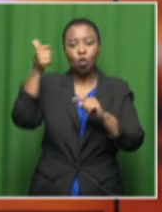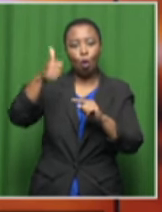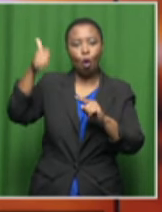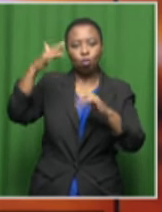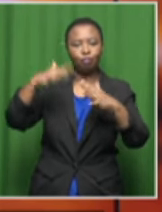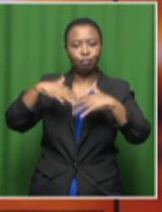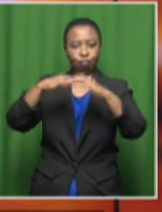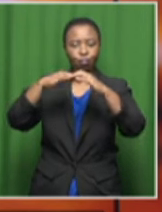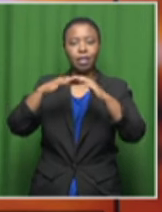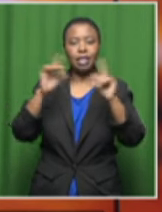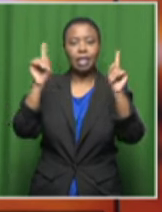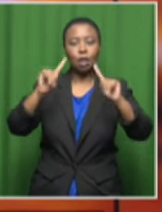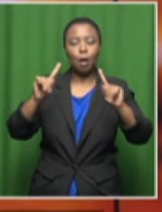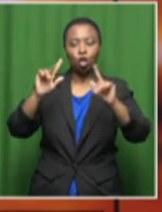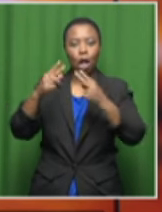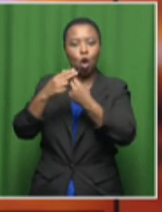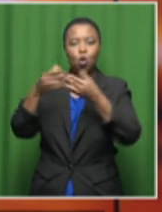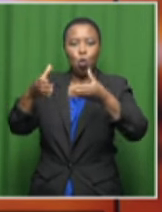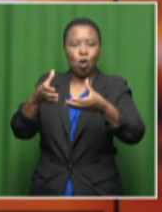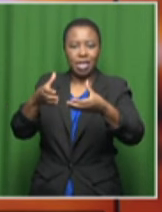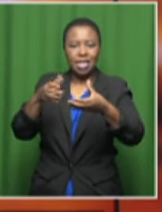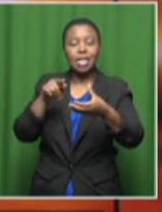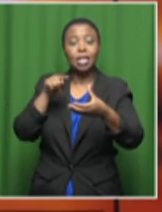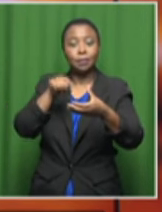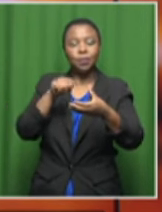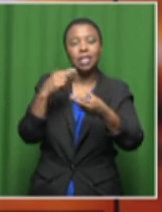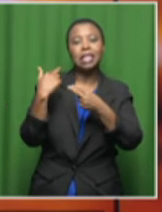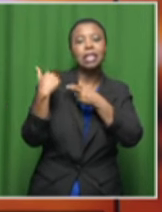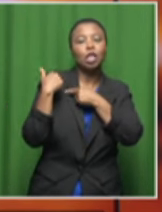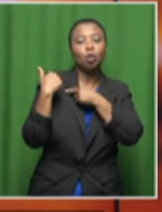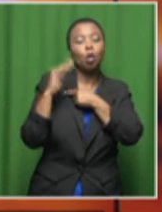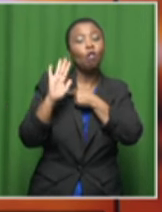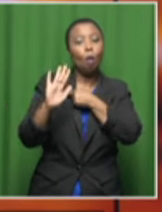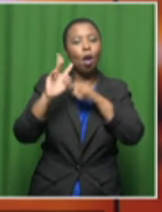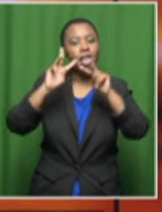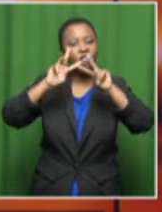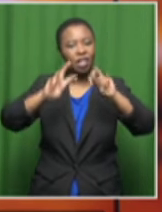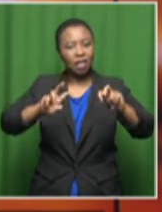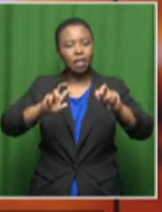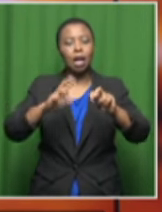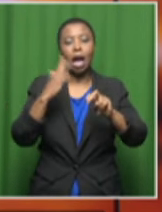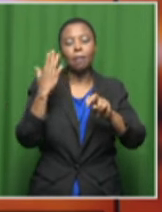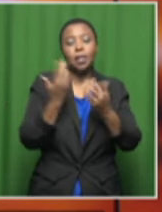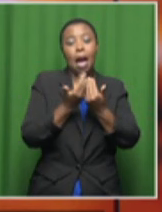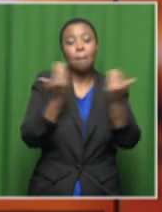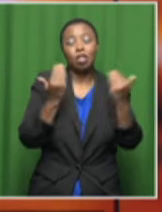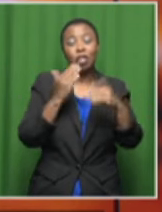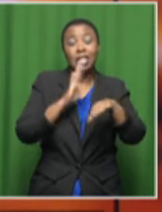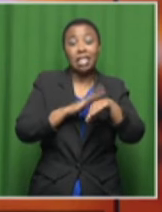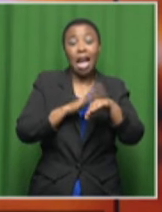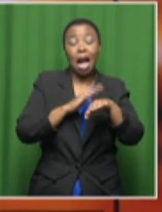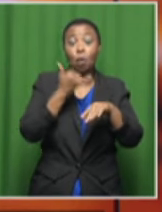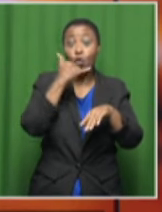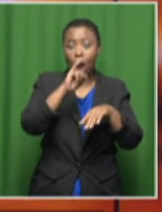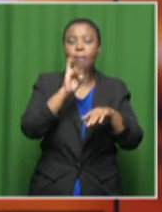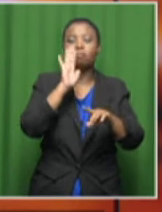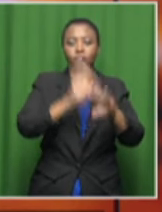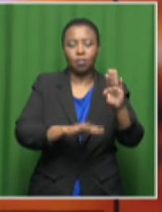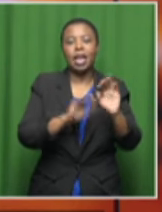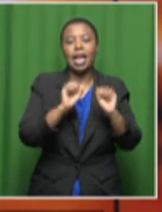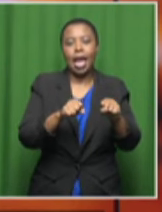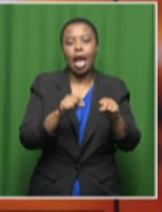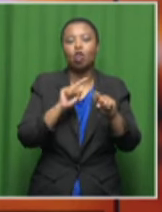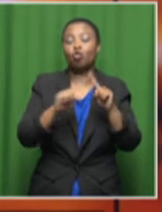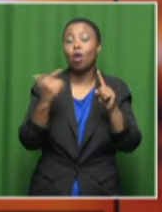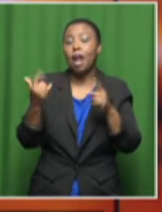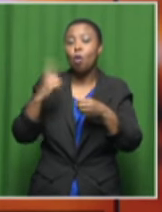a specialist unit that is tasked to investigate and prosecute apartheid-era crimes. So, to discuss this matter further,